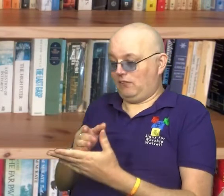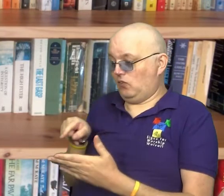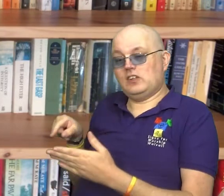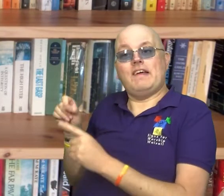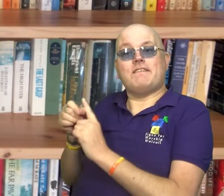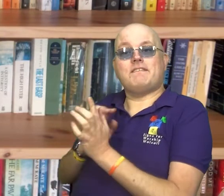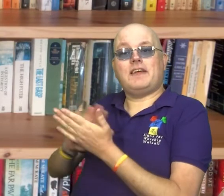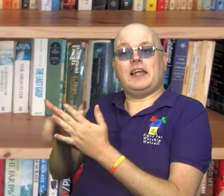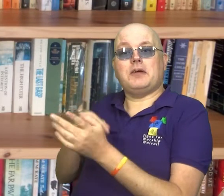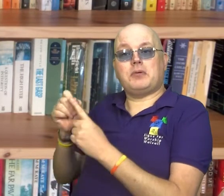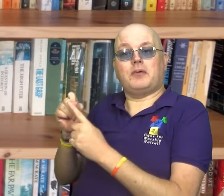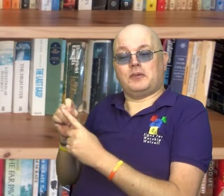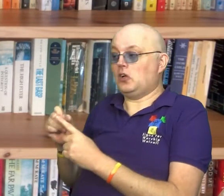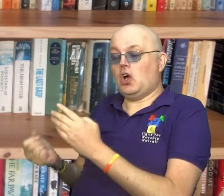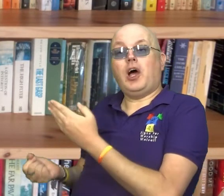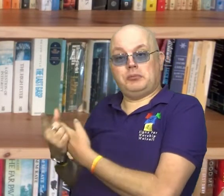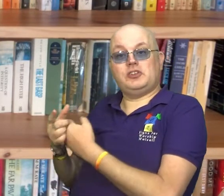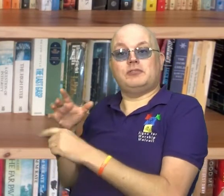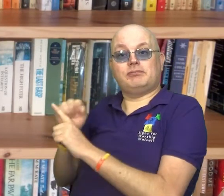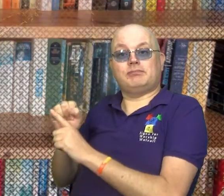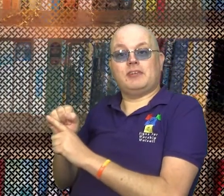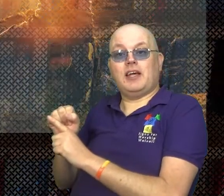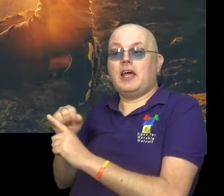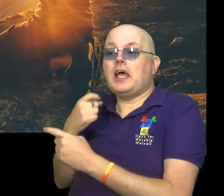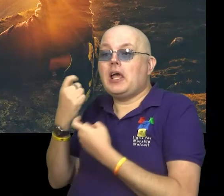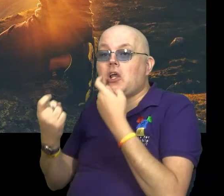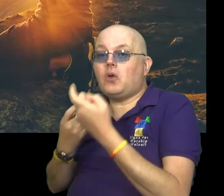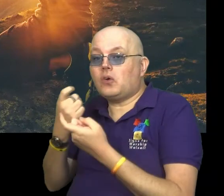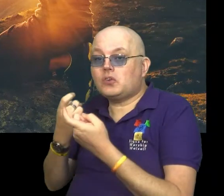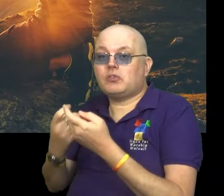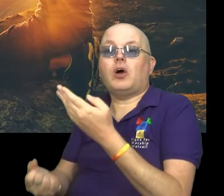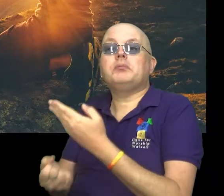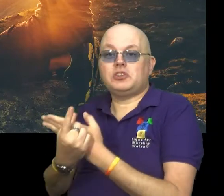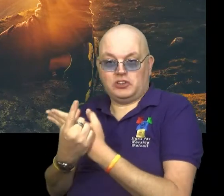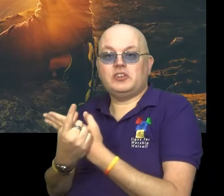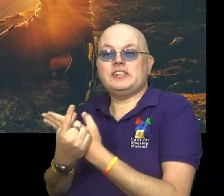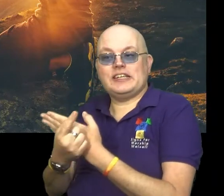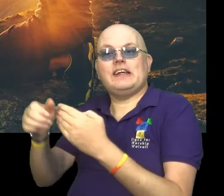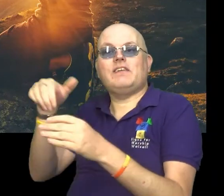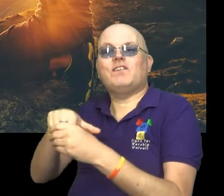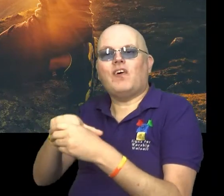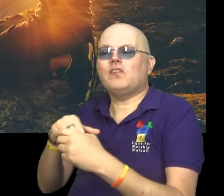course, Philip takes the opportunity. You could say Philip actively looks for the opportunity.